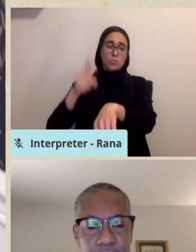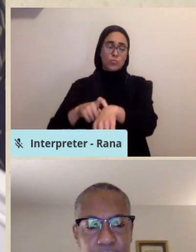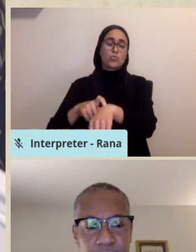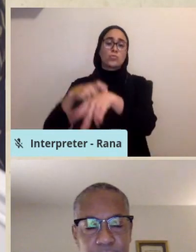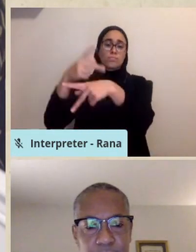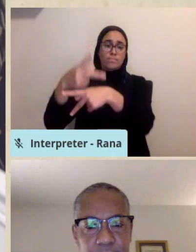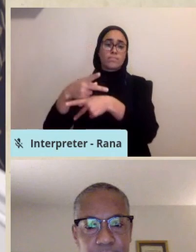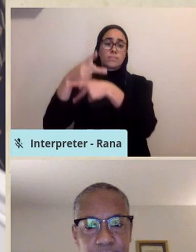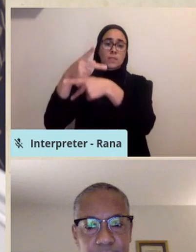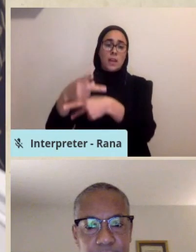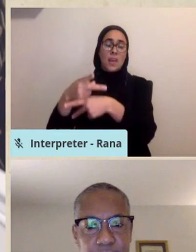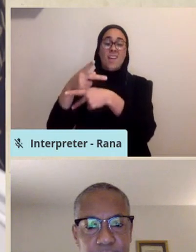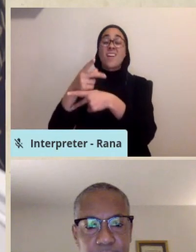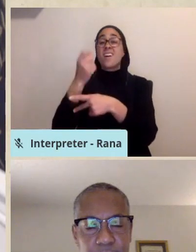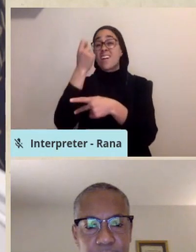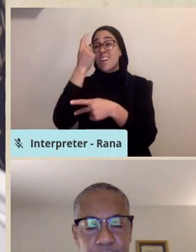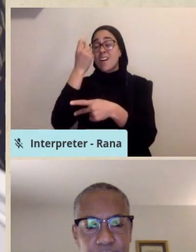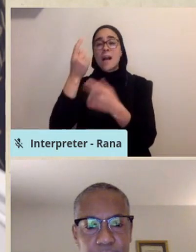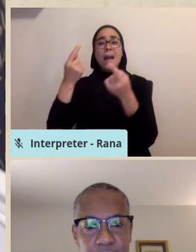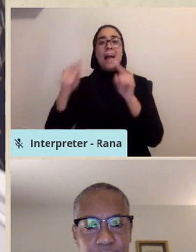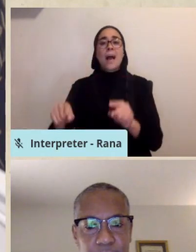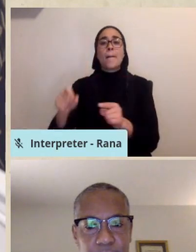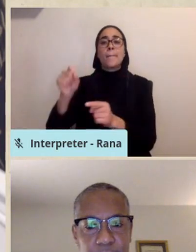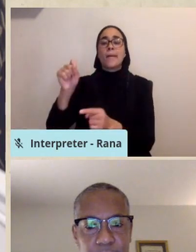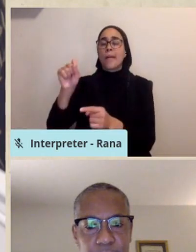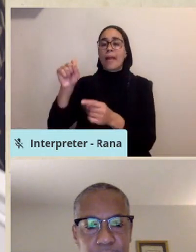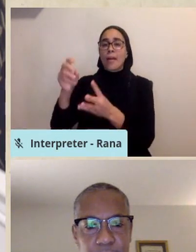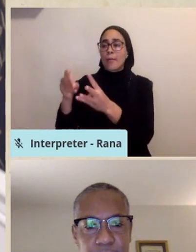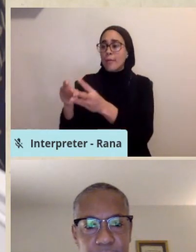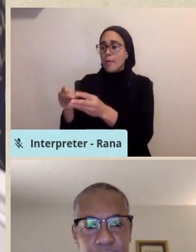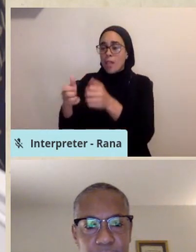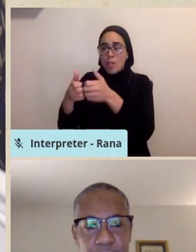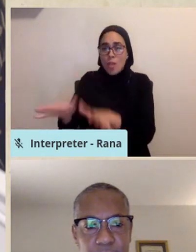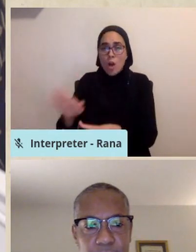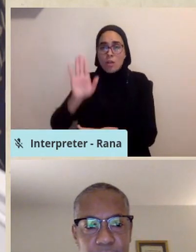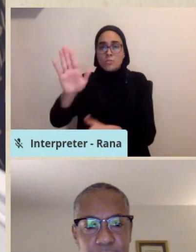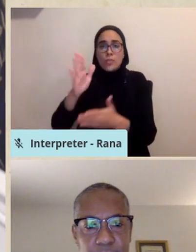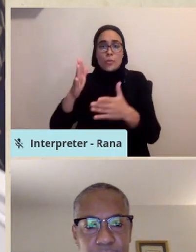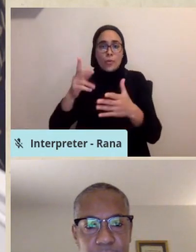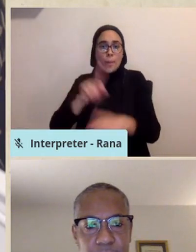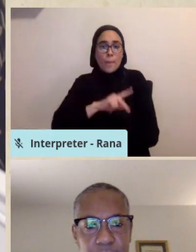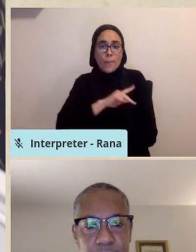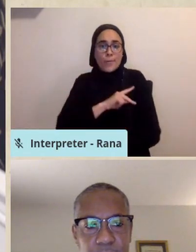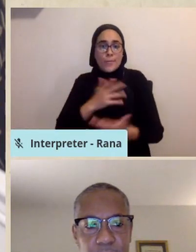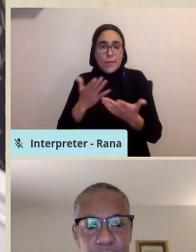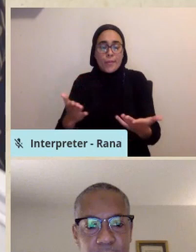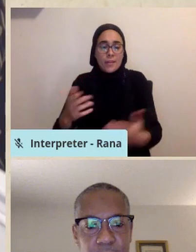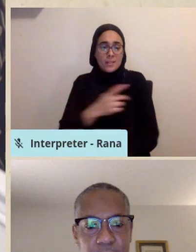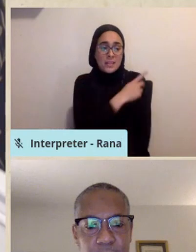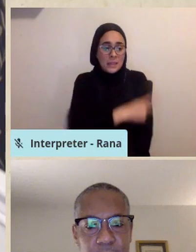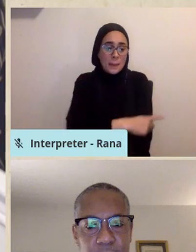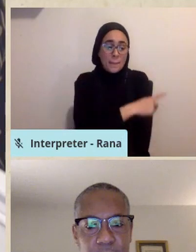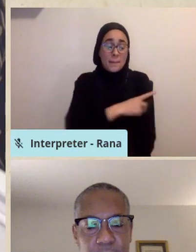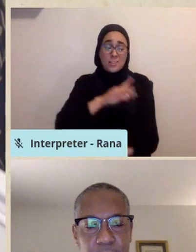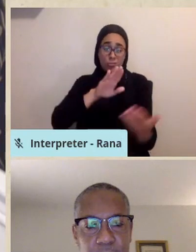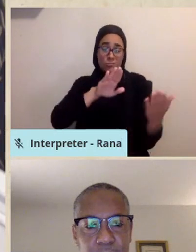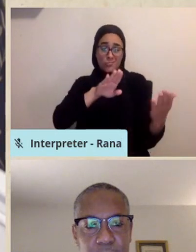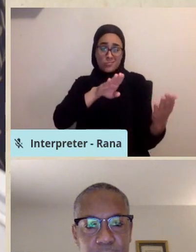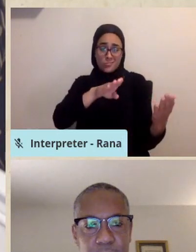many of its records due to a software issue and misplaced this patient's personal belongings. The patient is actively dying.